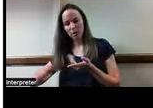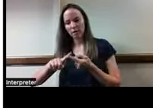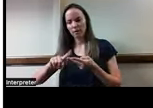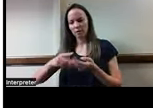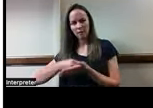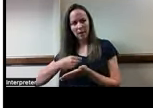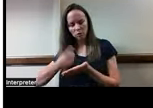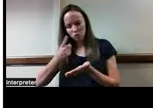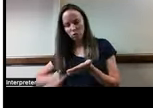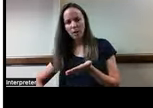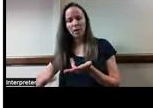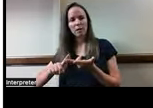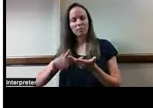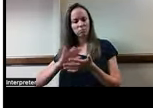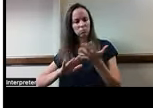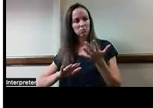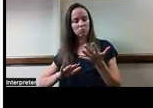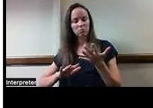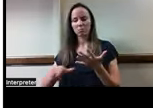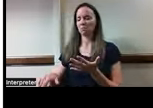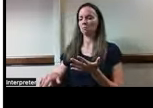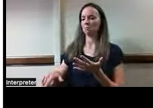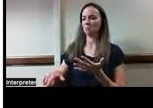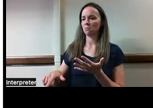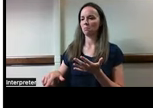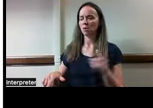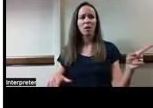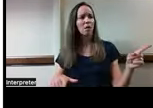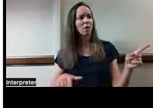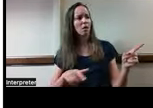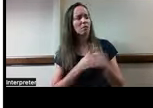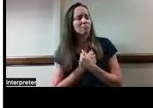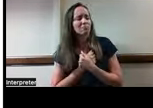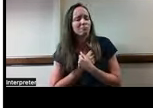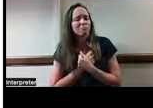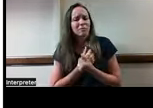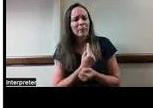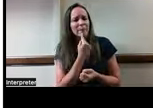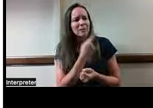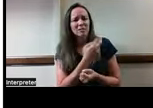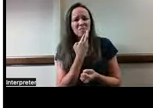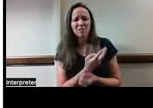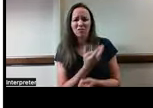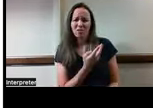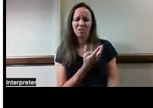technology was now going to help her do. And she said, but I really love that person, I'm going to miss them, they're my best friend.